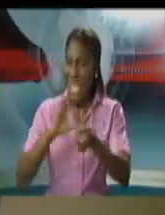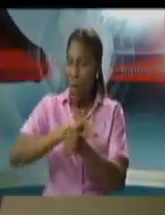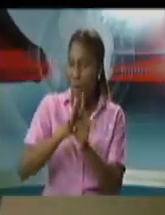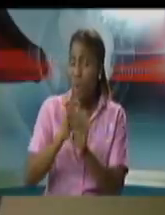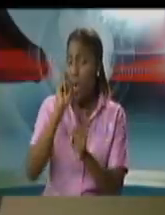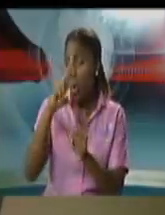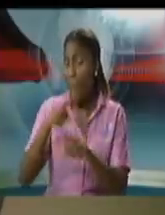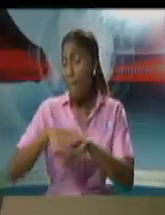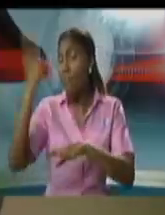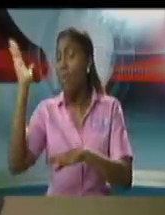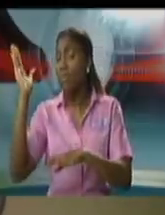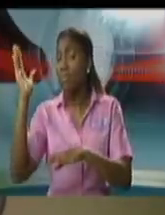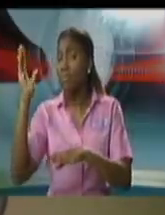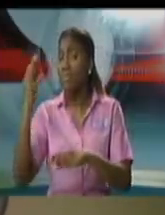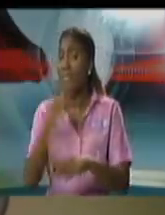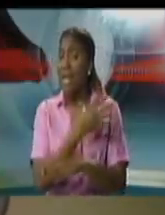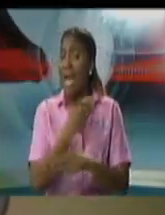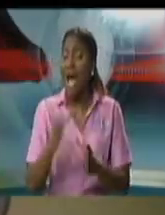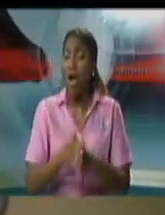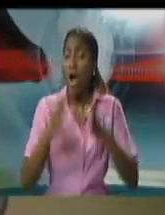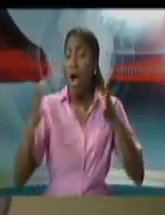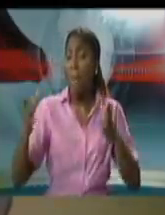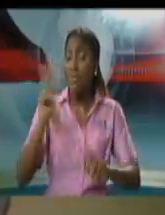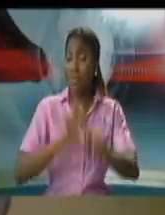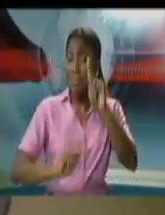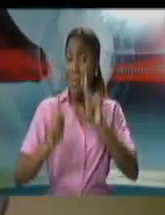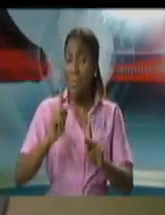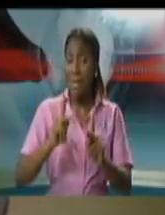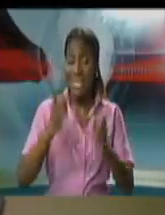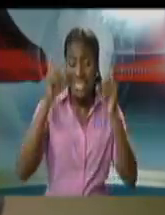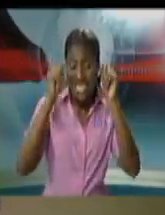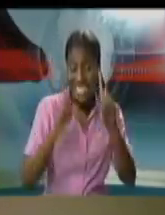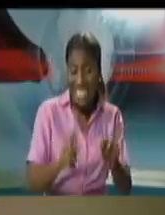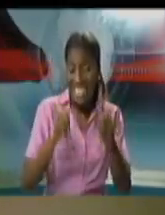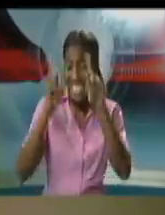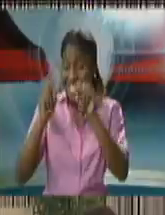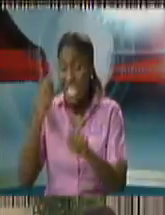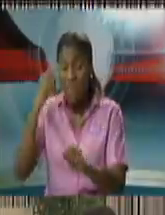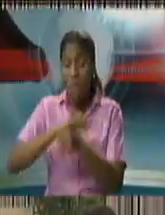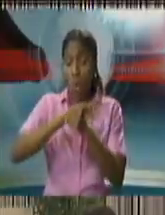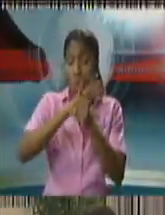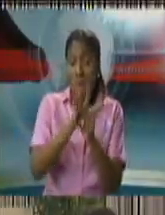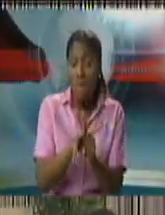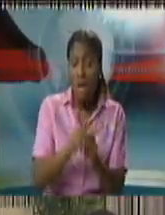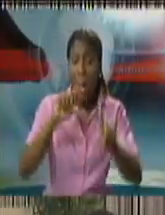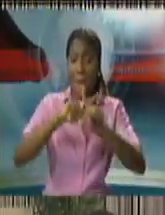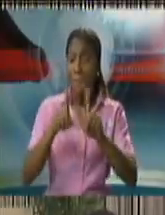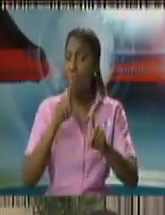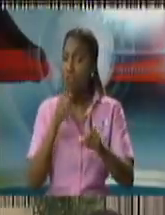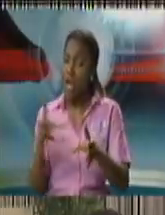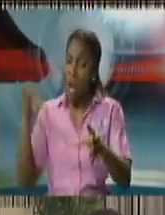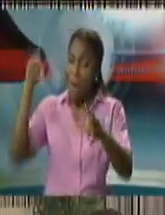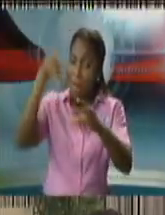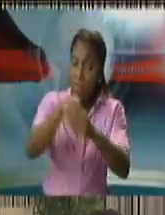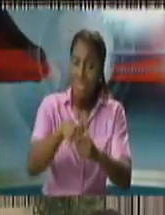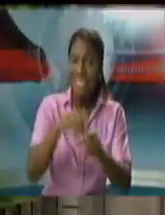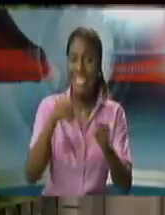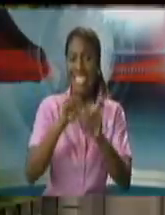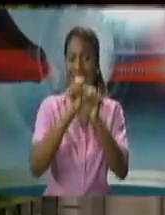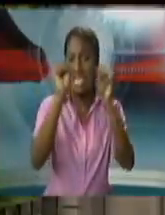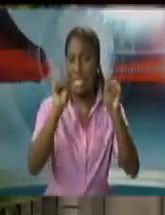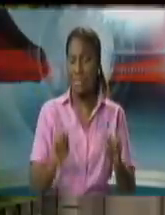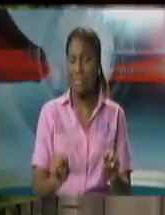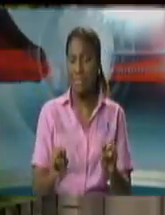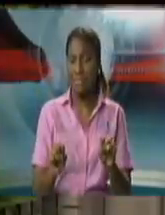to have covid 19 who is not in the covid 19 quarantine system so i don't know thank you for your question mr bihari